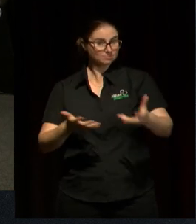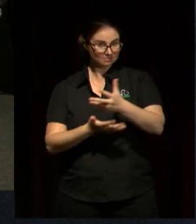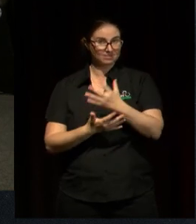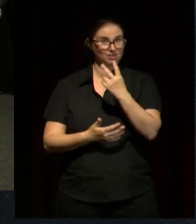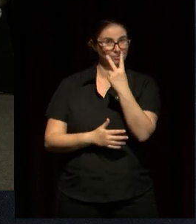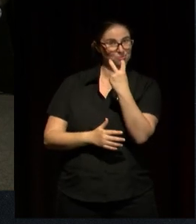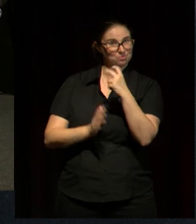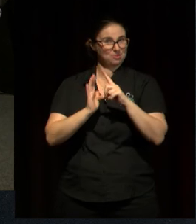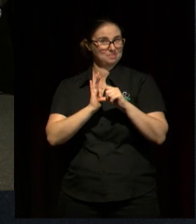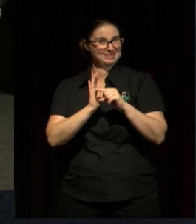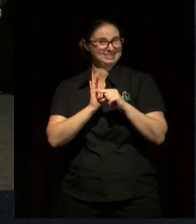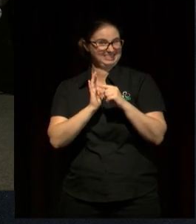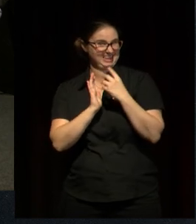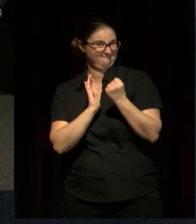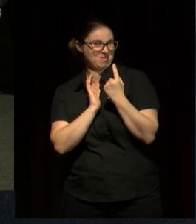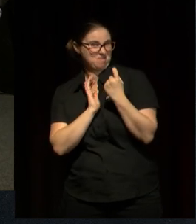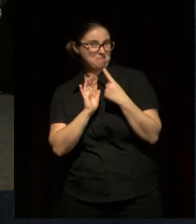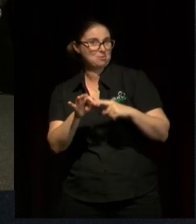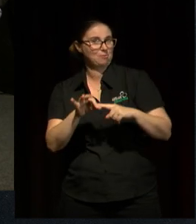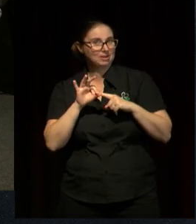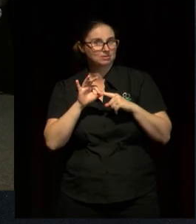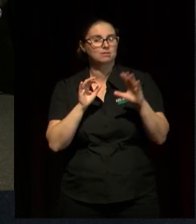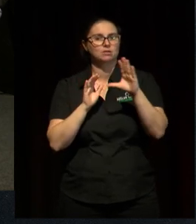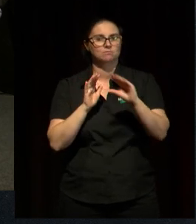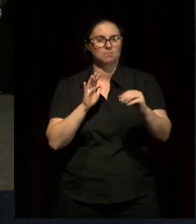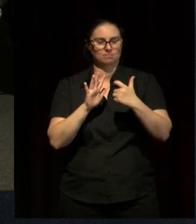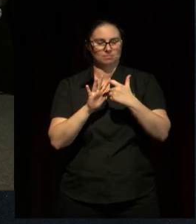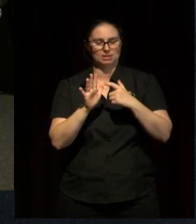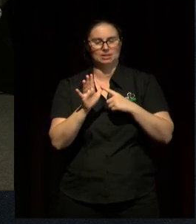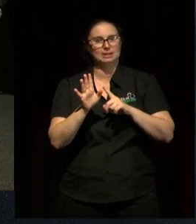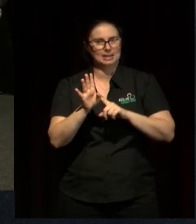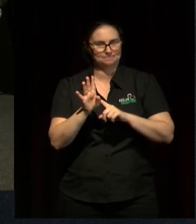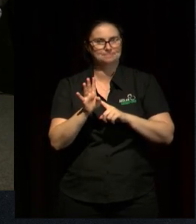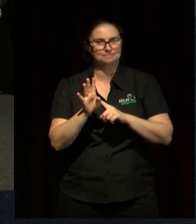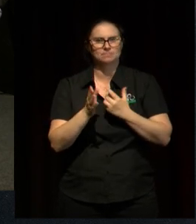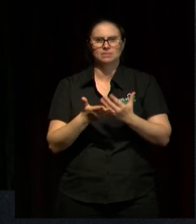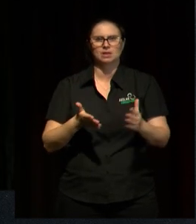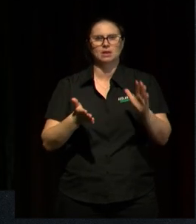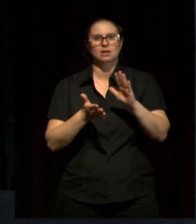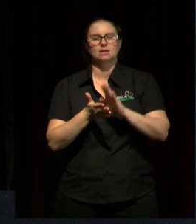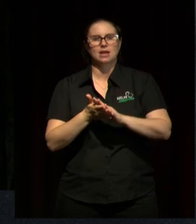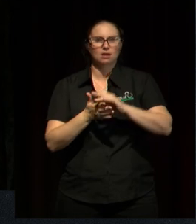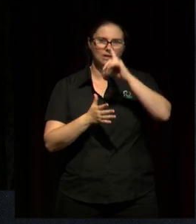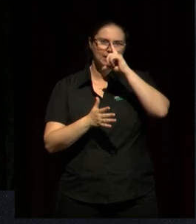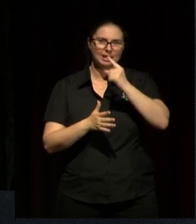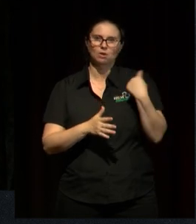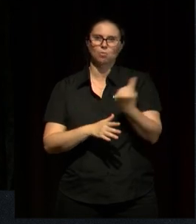have two minutes to go and one more question from Kay. How do we include the wounded children?